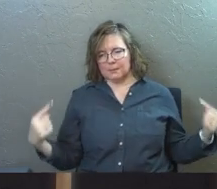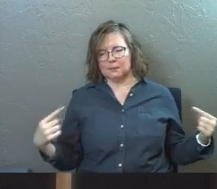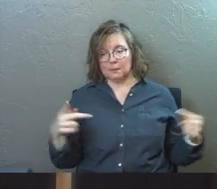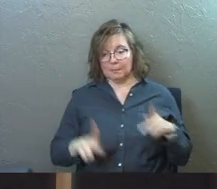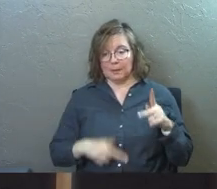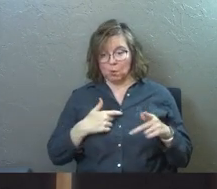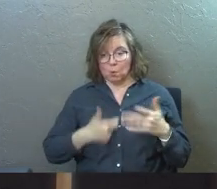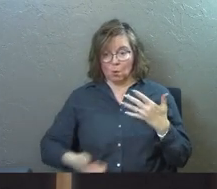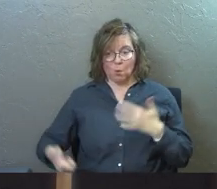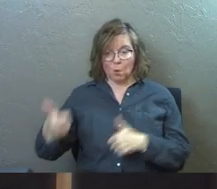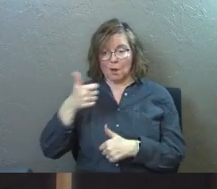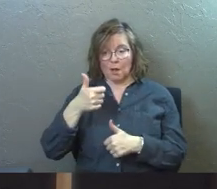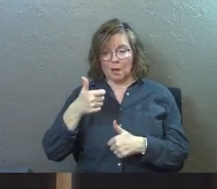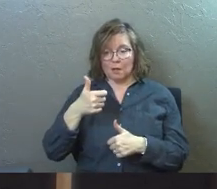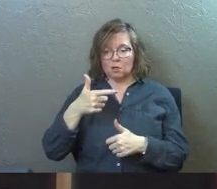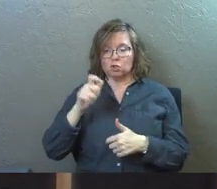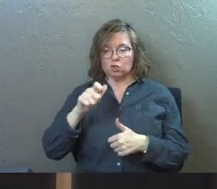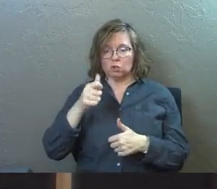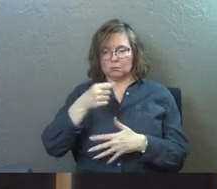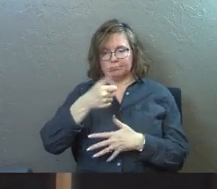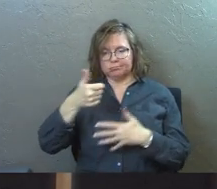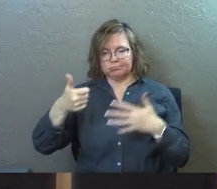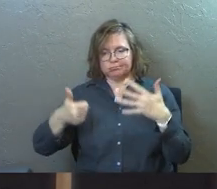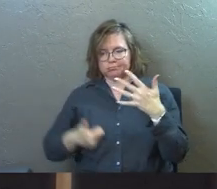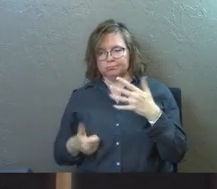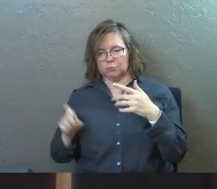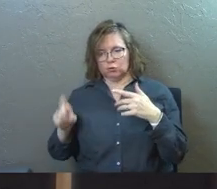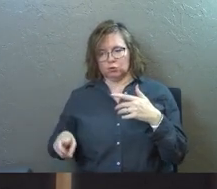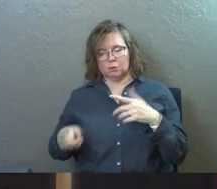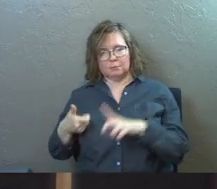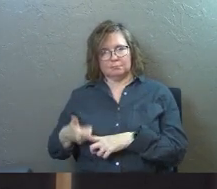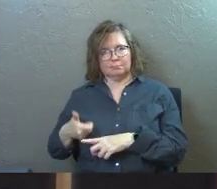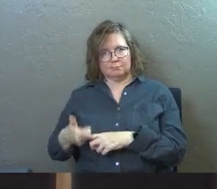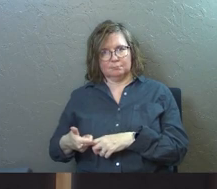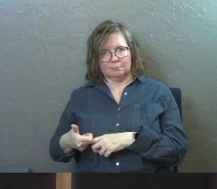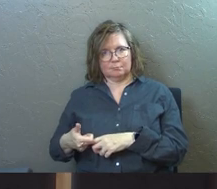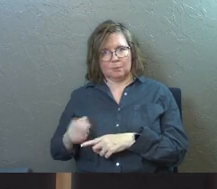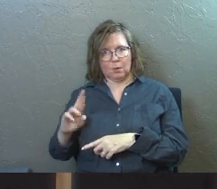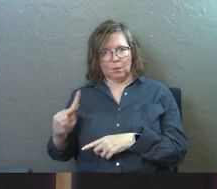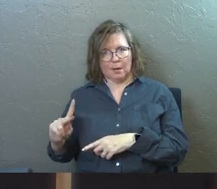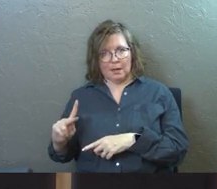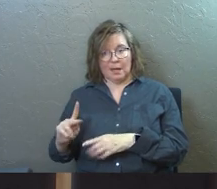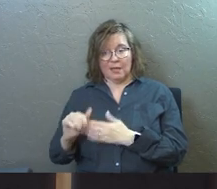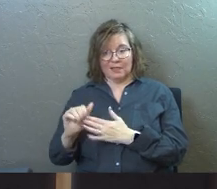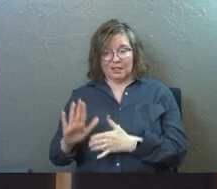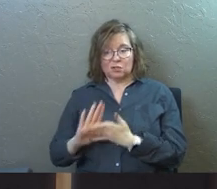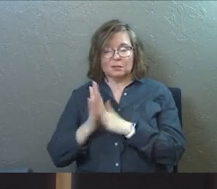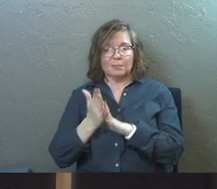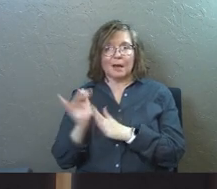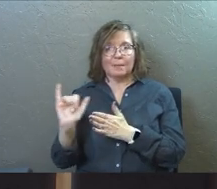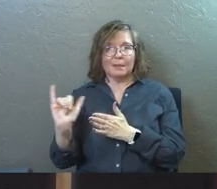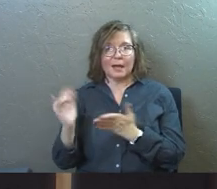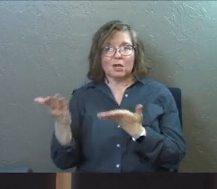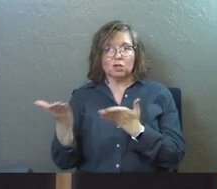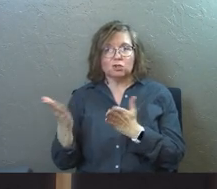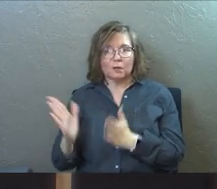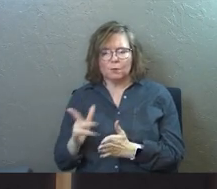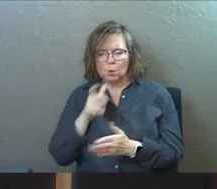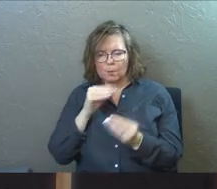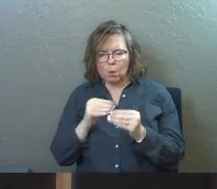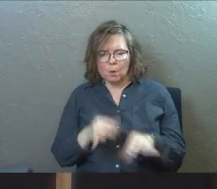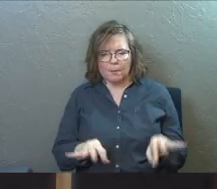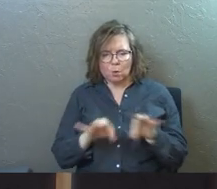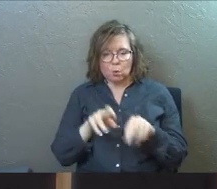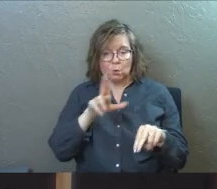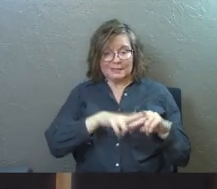Those who are the greatest among you should take the lowest rank. And the leader should be like a servant. Who is more important?